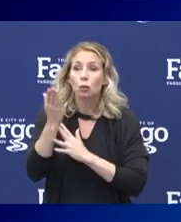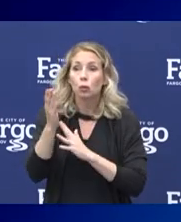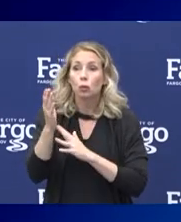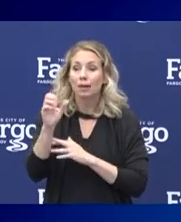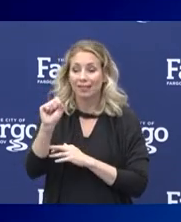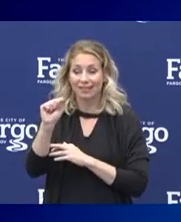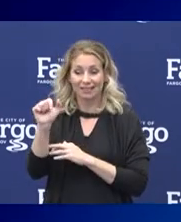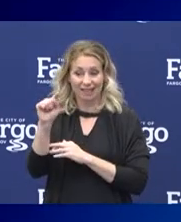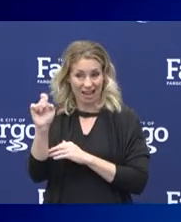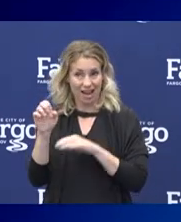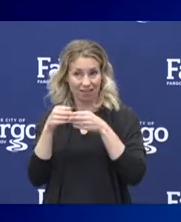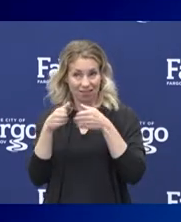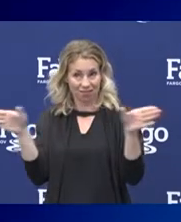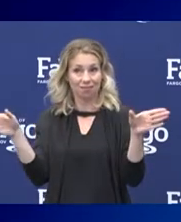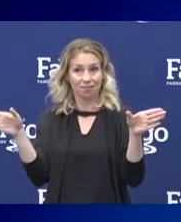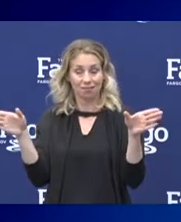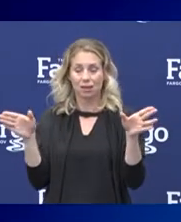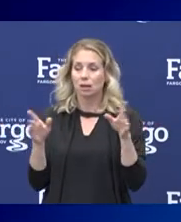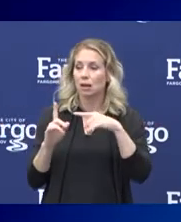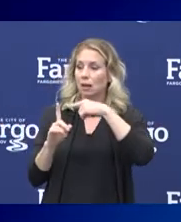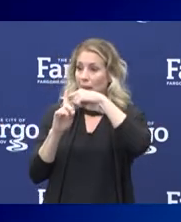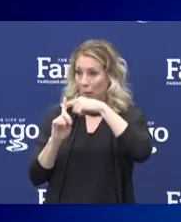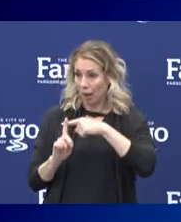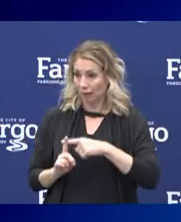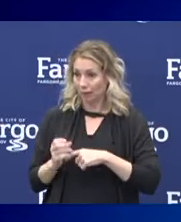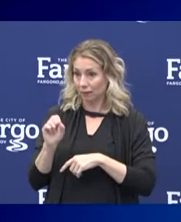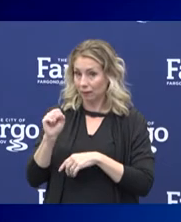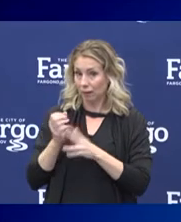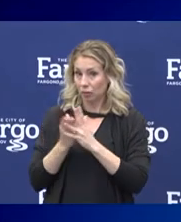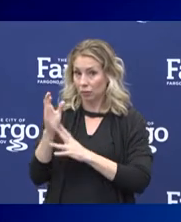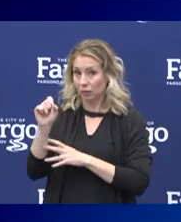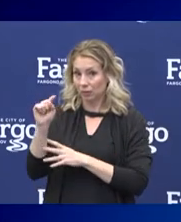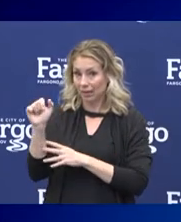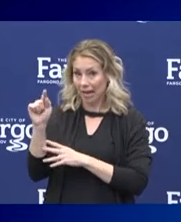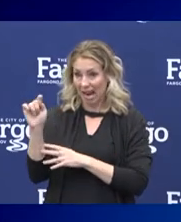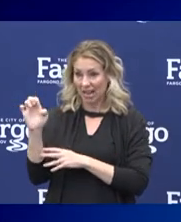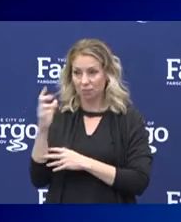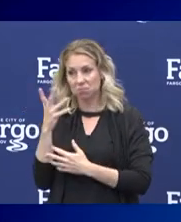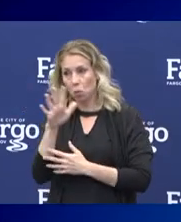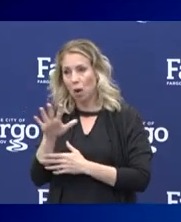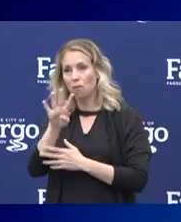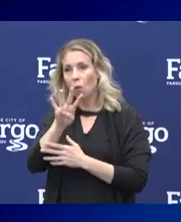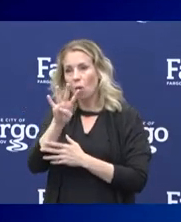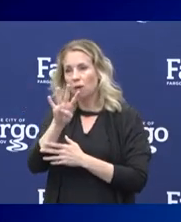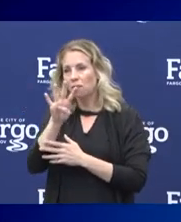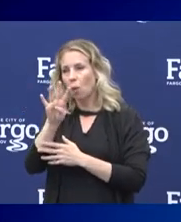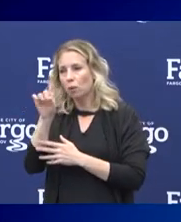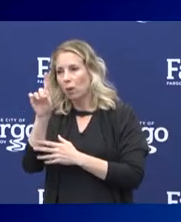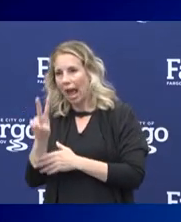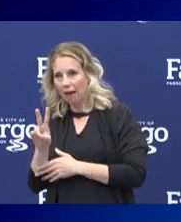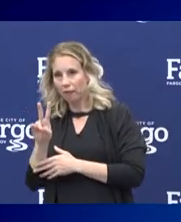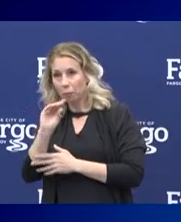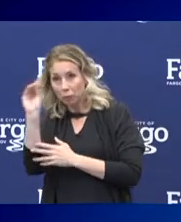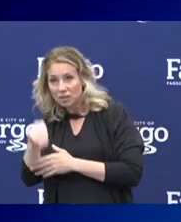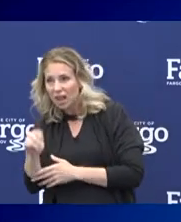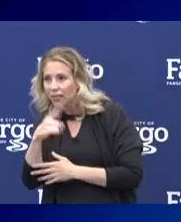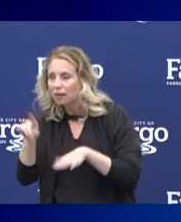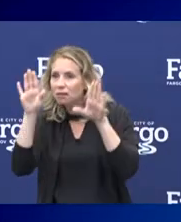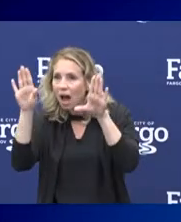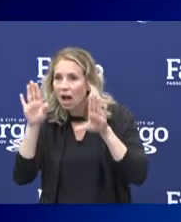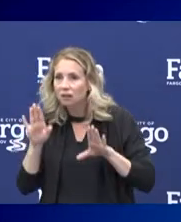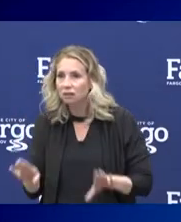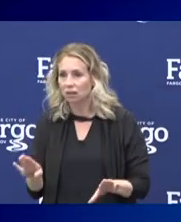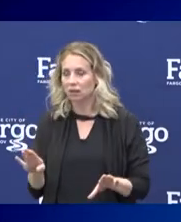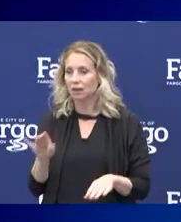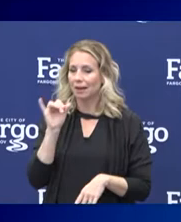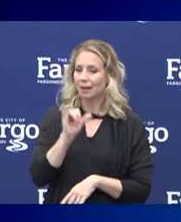you look at the positive incidents throughout the state, we're trending around 4 to 4.5%. That is excellent. With that 4% mark,